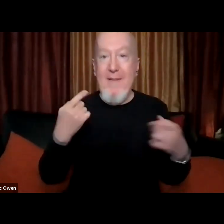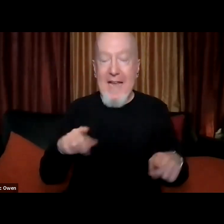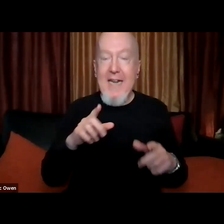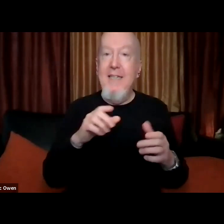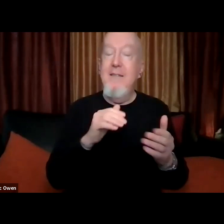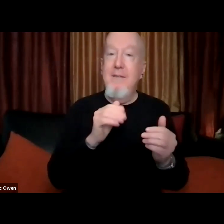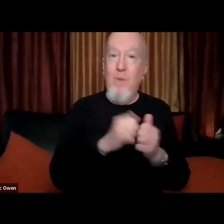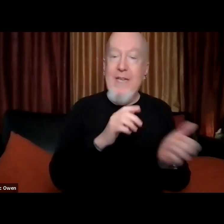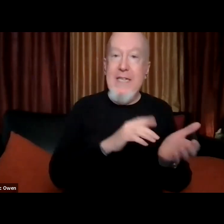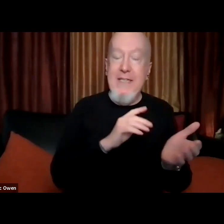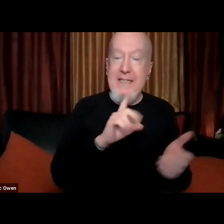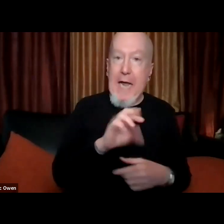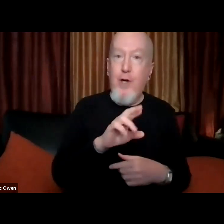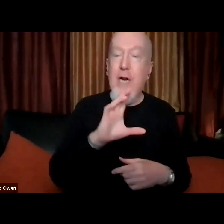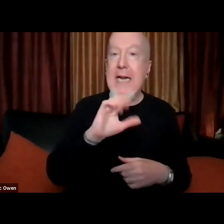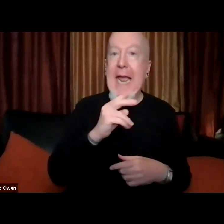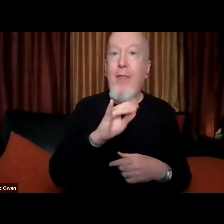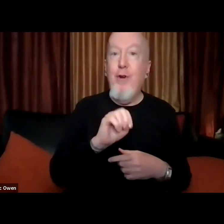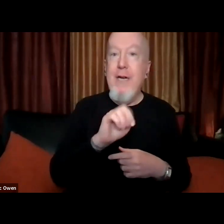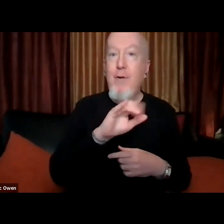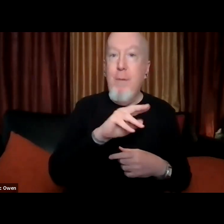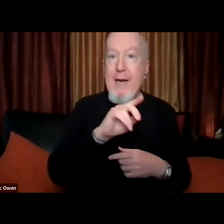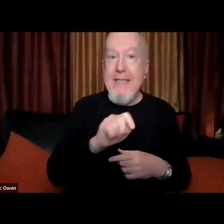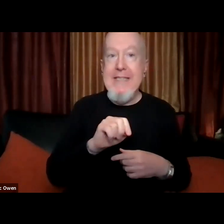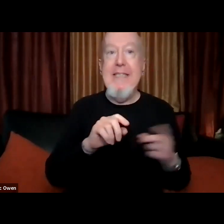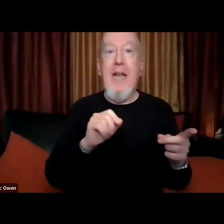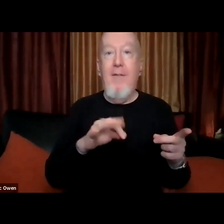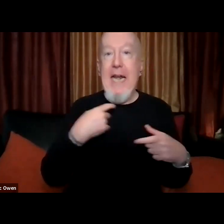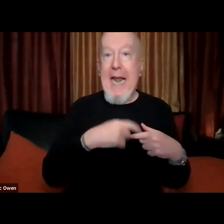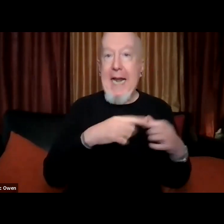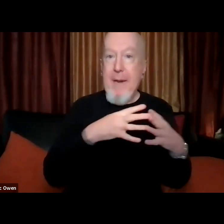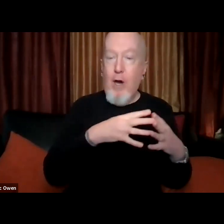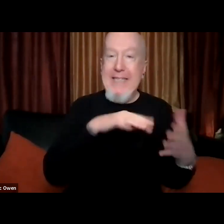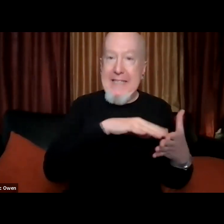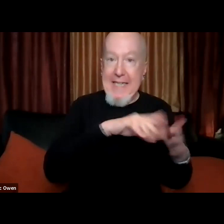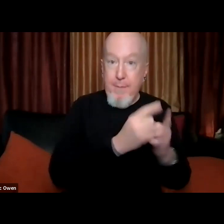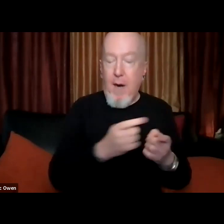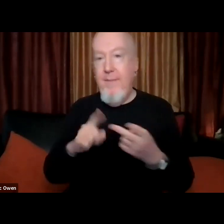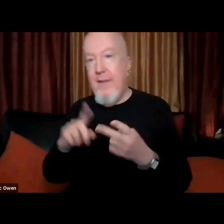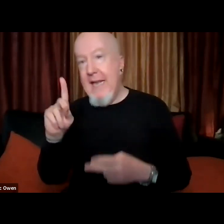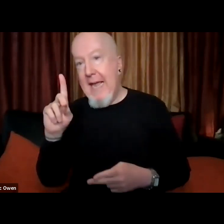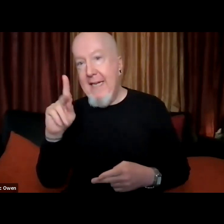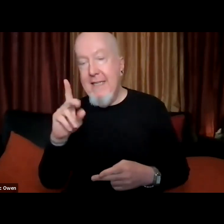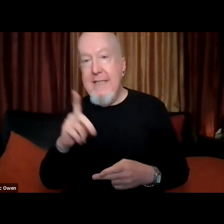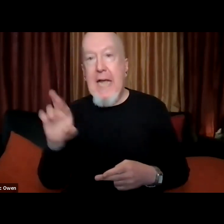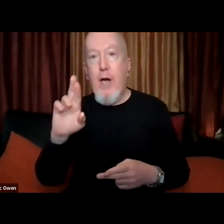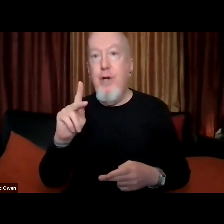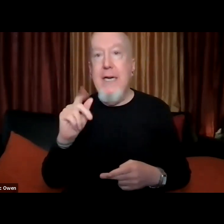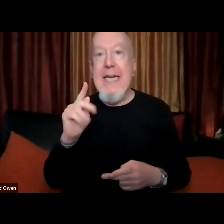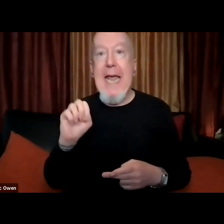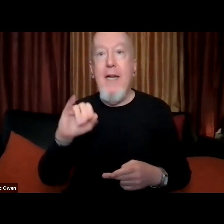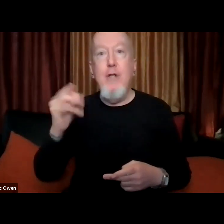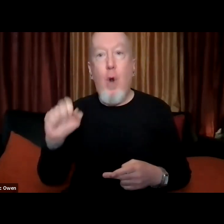catherine ramirez of the latin american and latino studies department and dr kate jones of the history